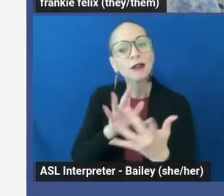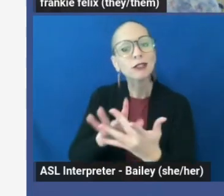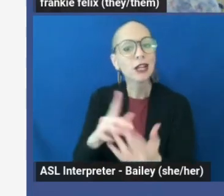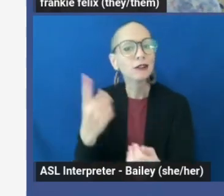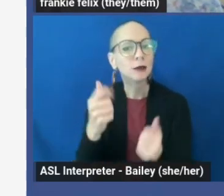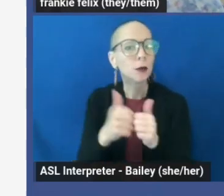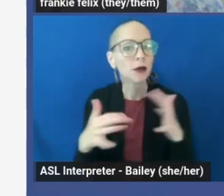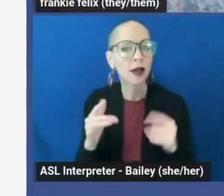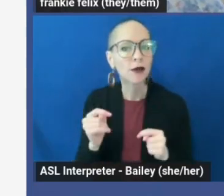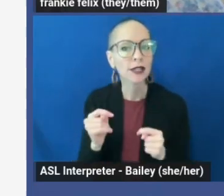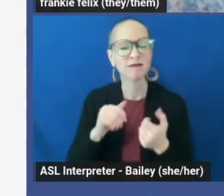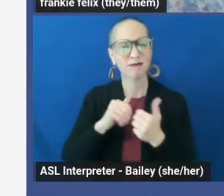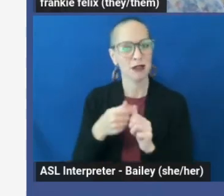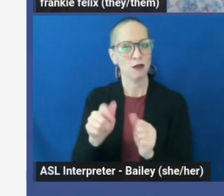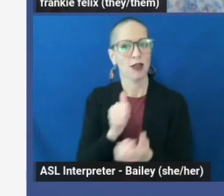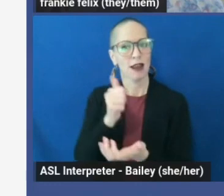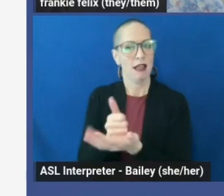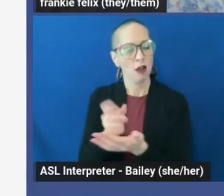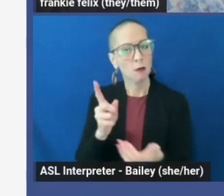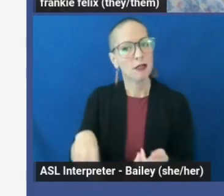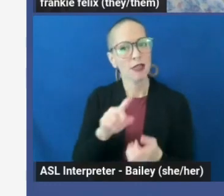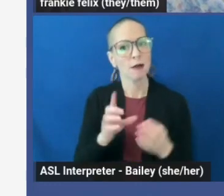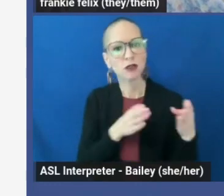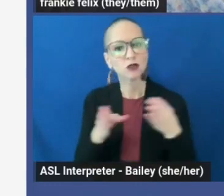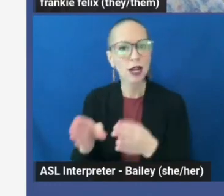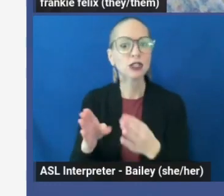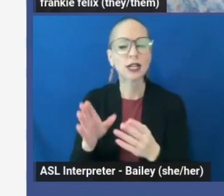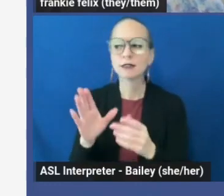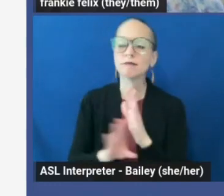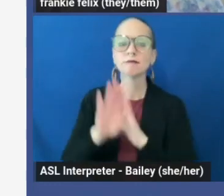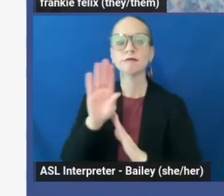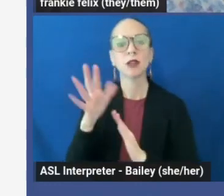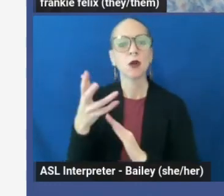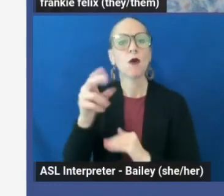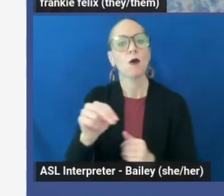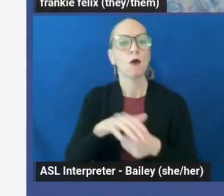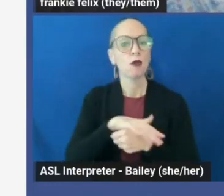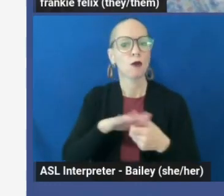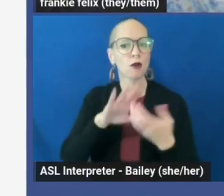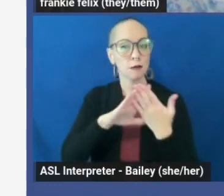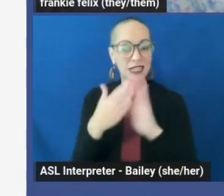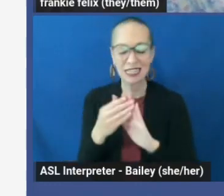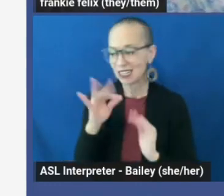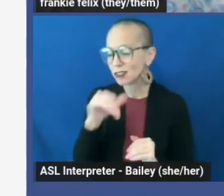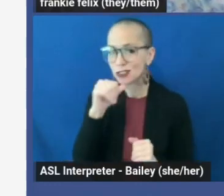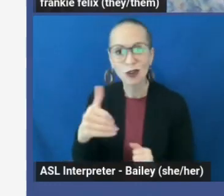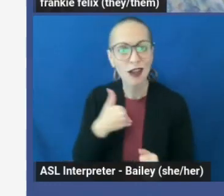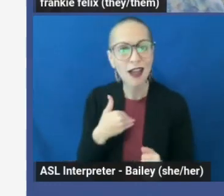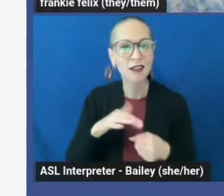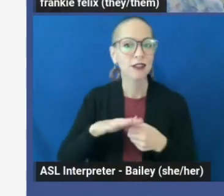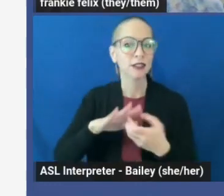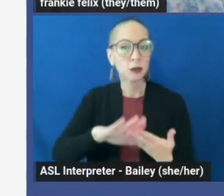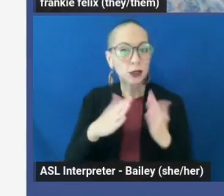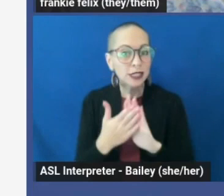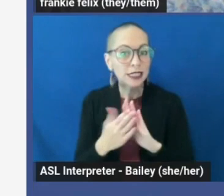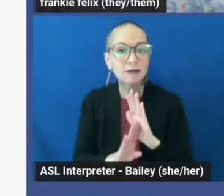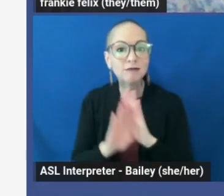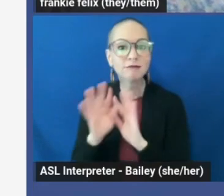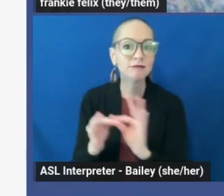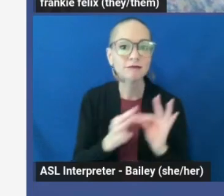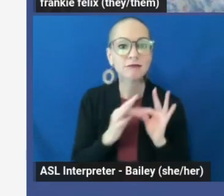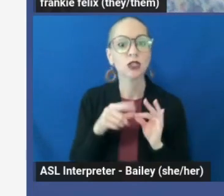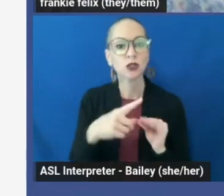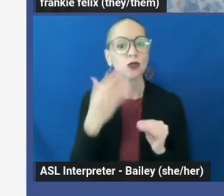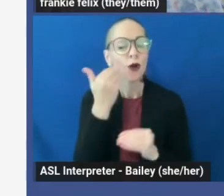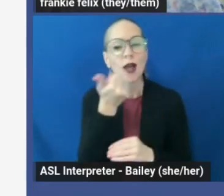without it? How can you help them strategize building their own local community? If you don't have community, do you know of any other local